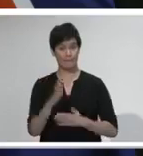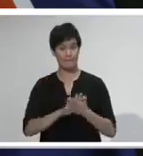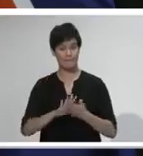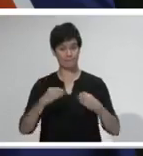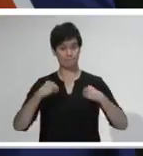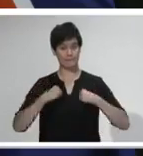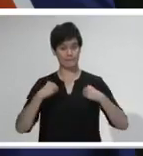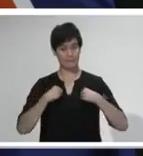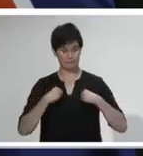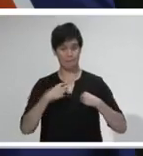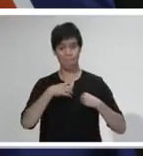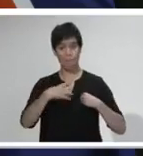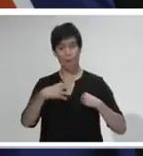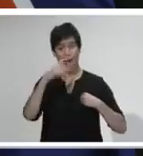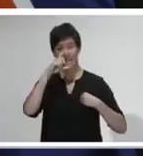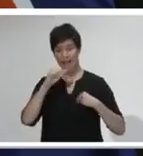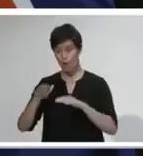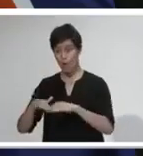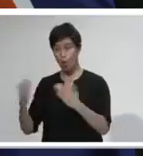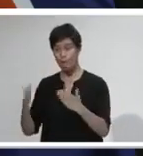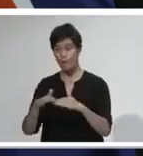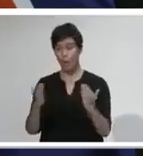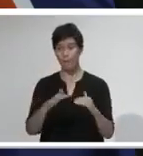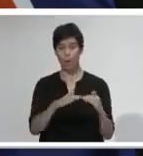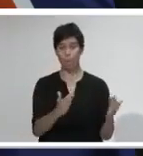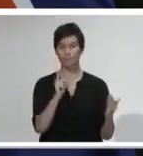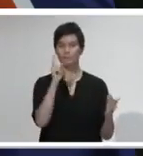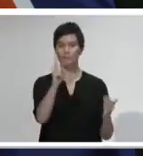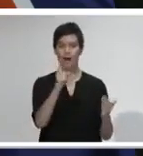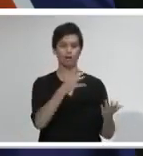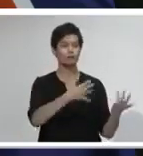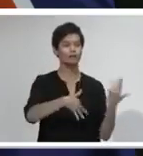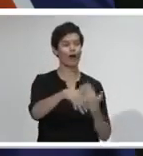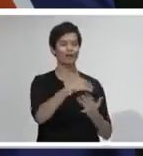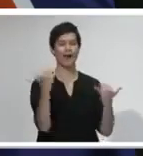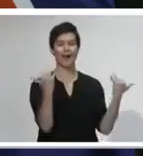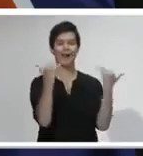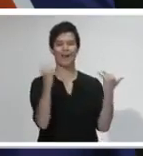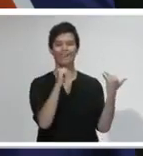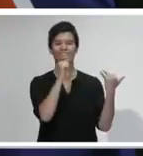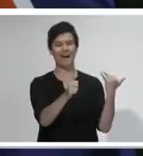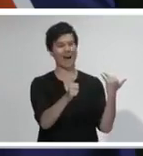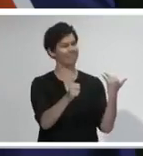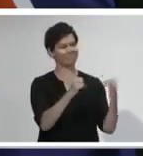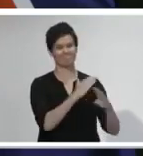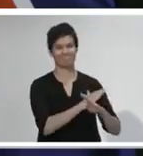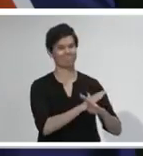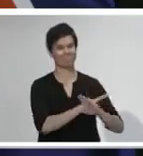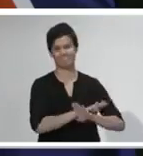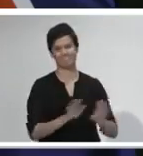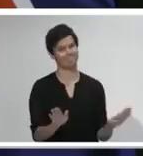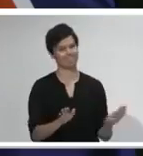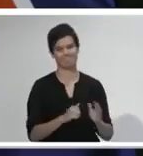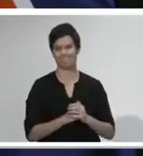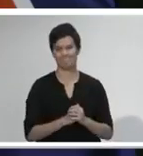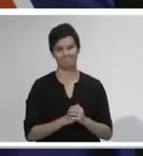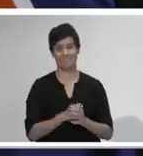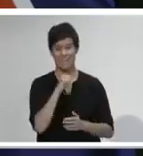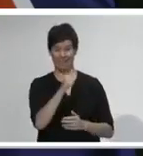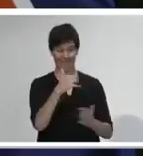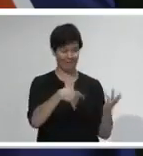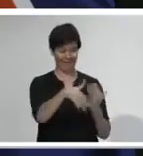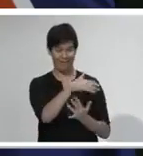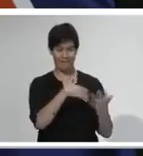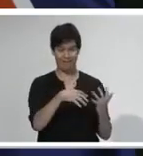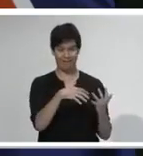back online, but our social lives sadly will not. If we move too quickly in that area, we undo the